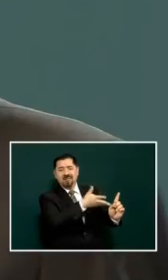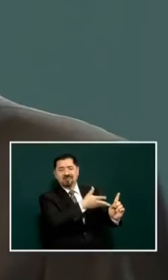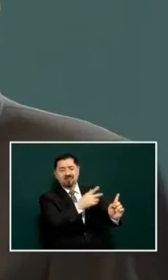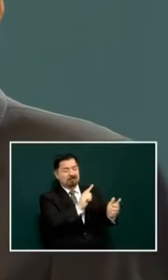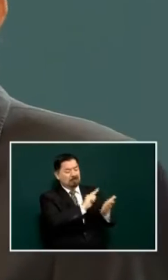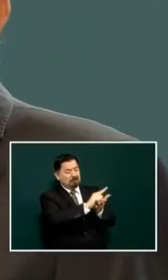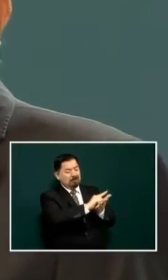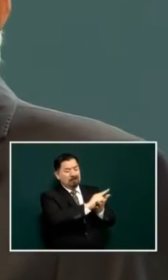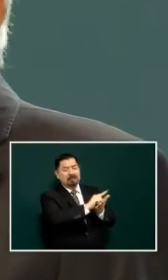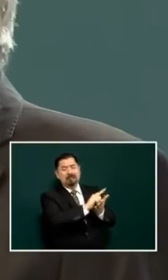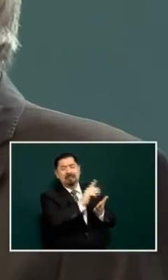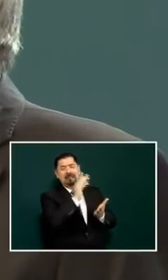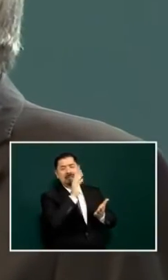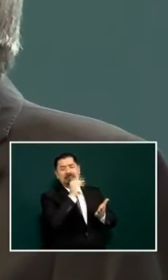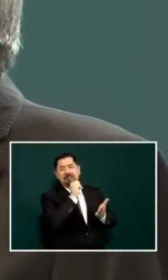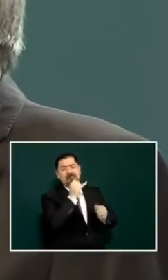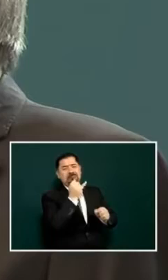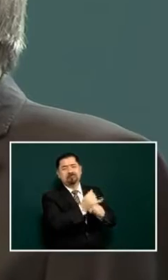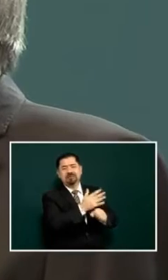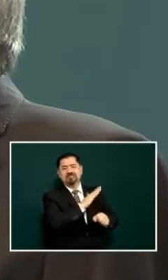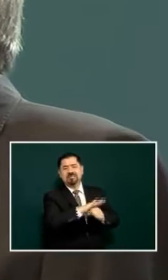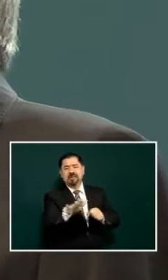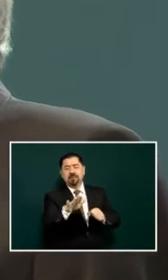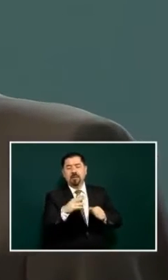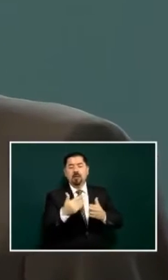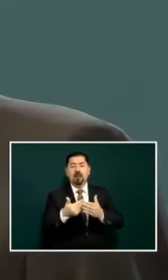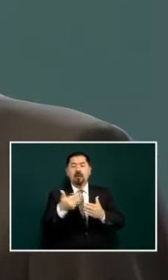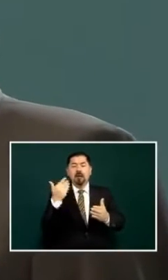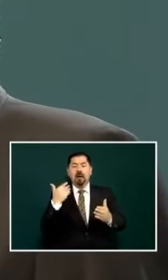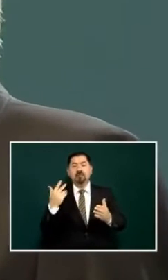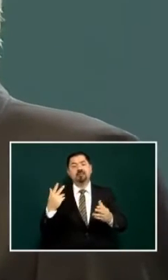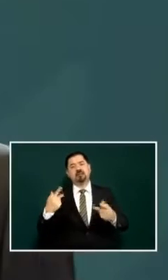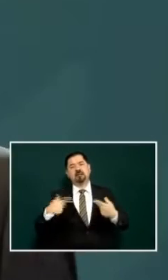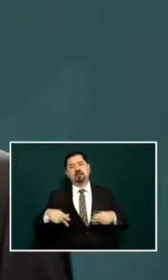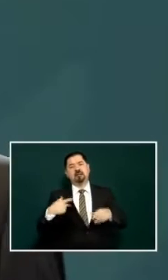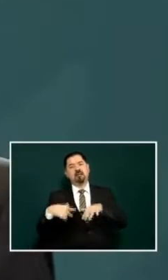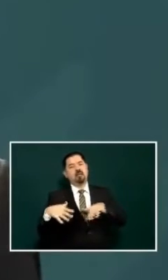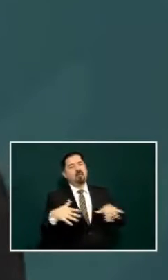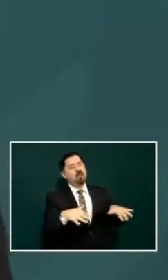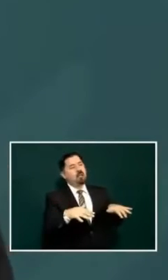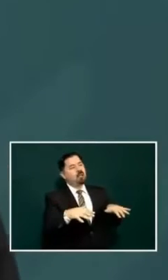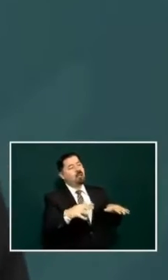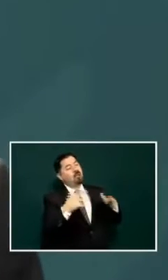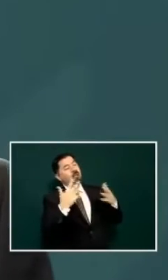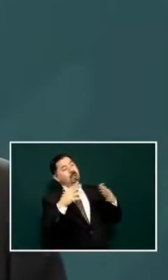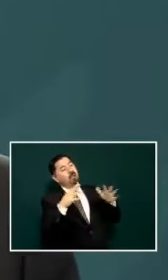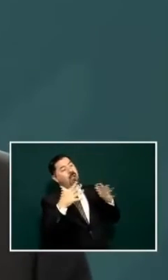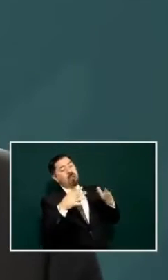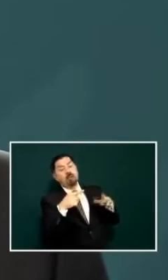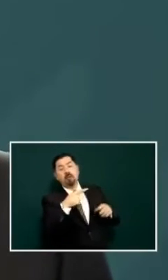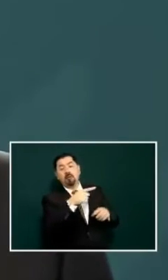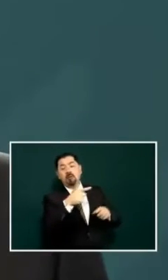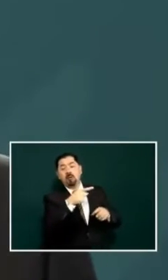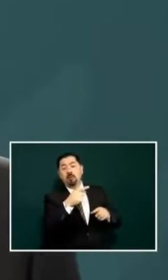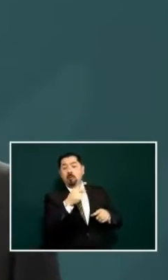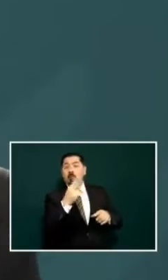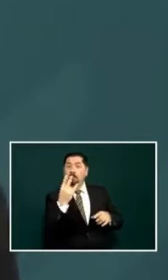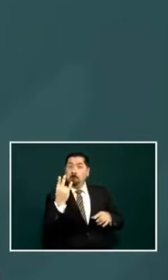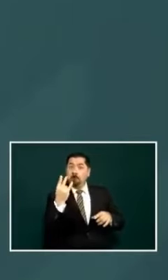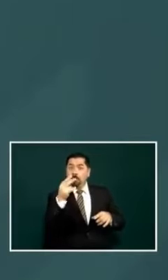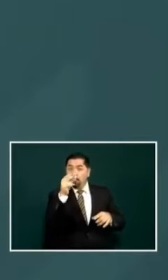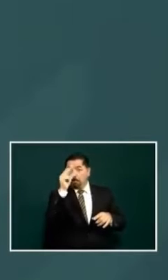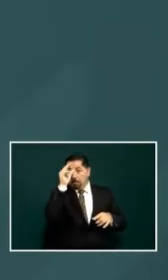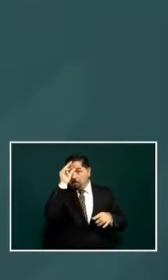take away with all the water in the ocean before they even used to applaud them hey they used to say oh how